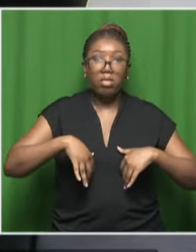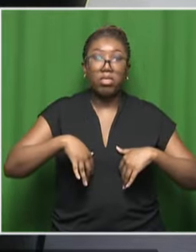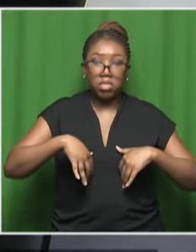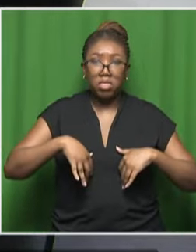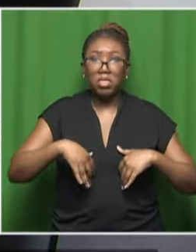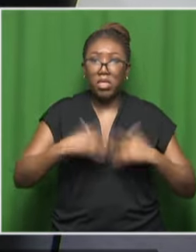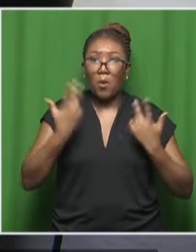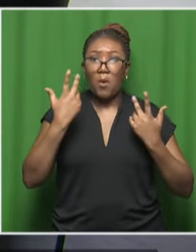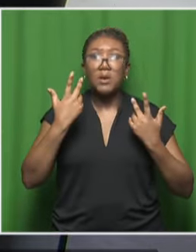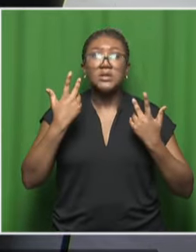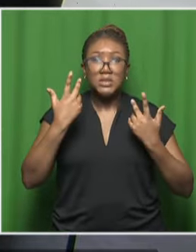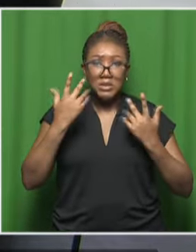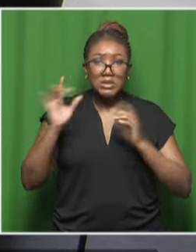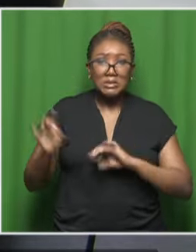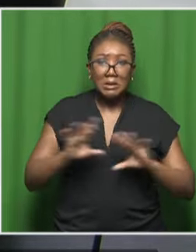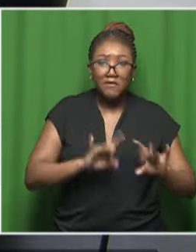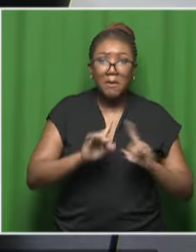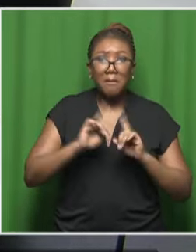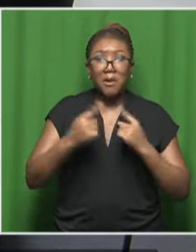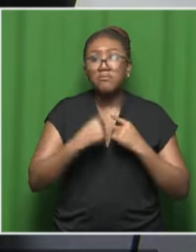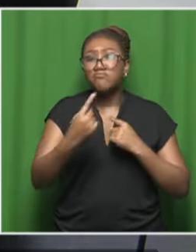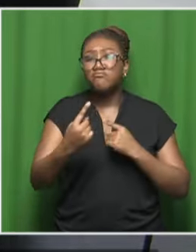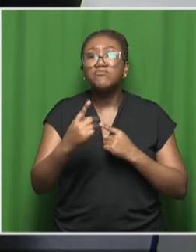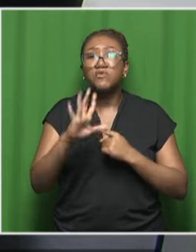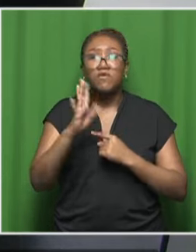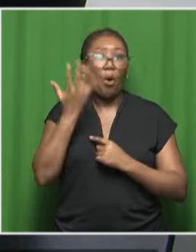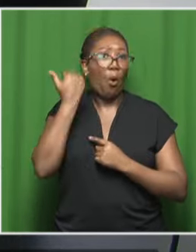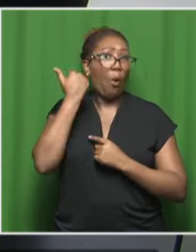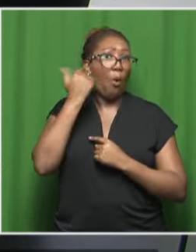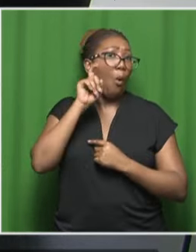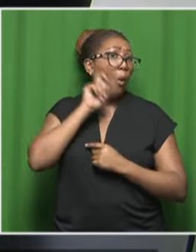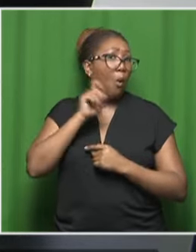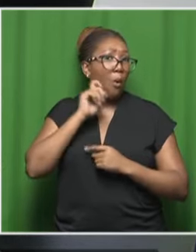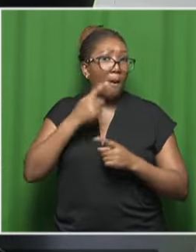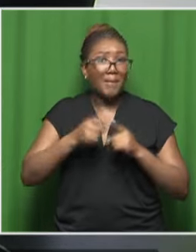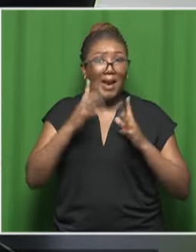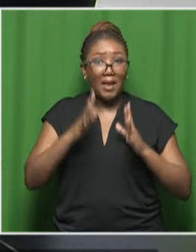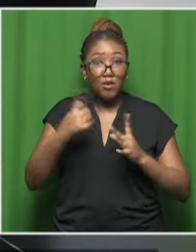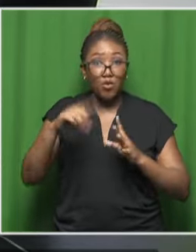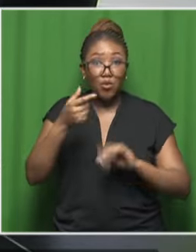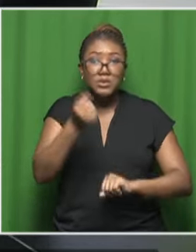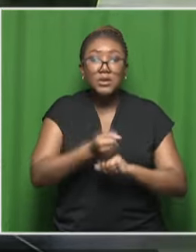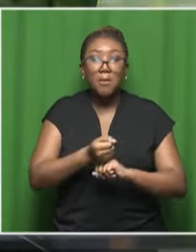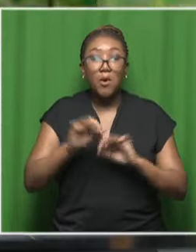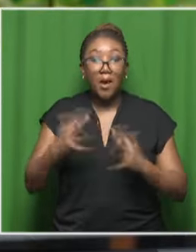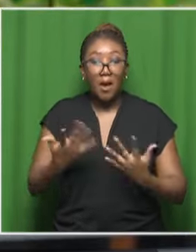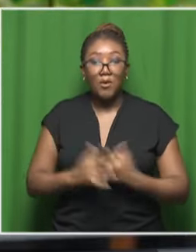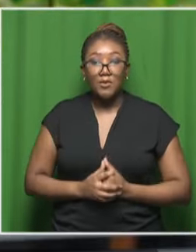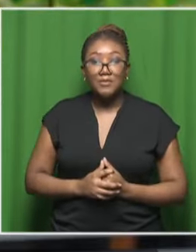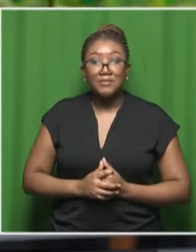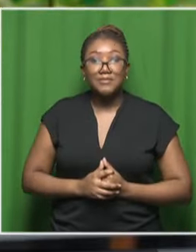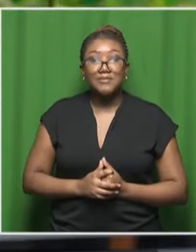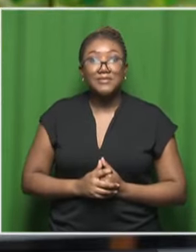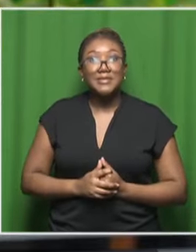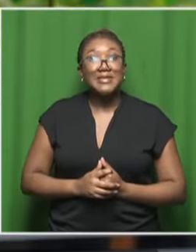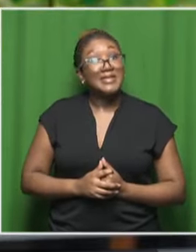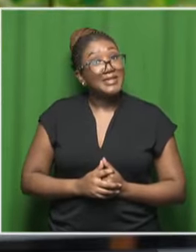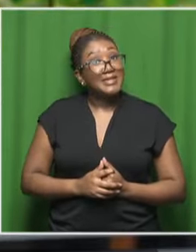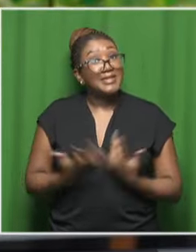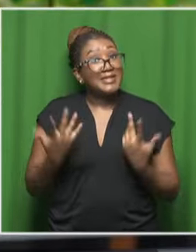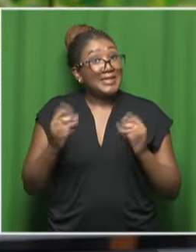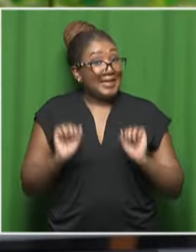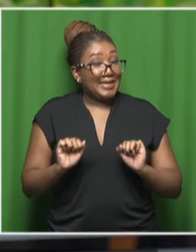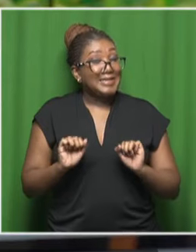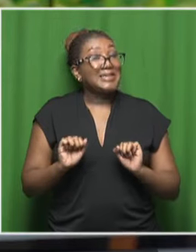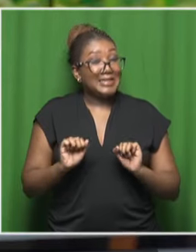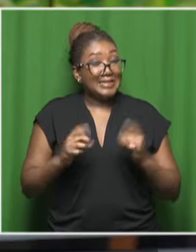So, what is it that you are trying to do with former players? First of all, the stats are a little bit